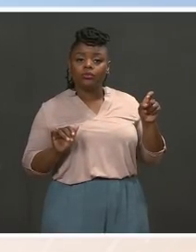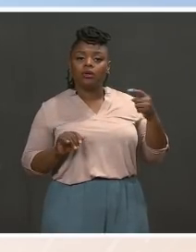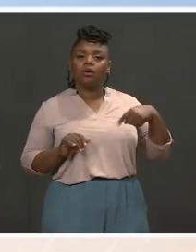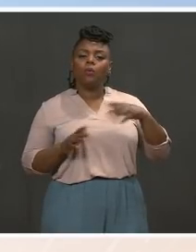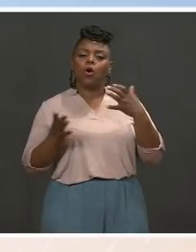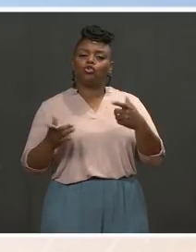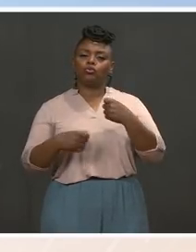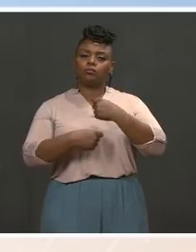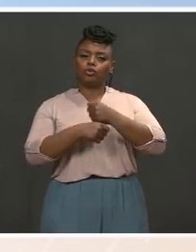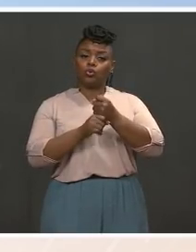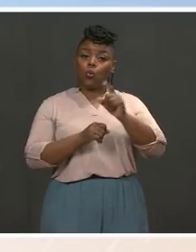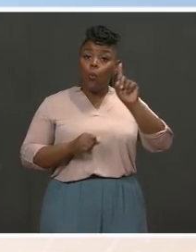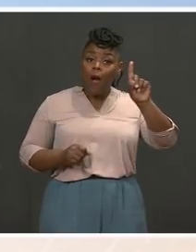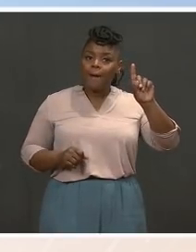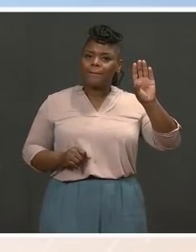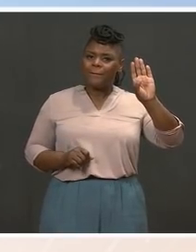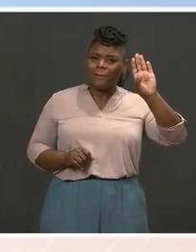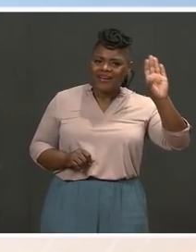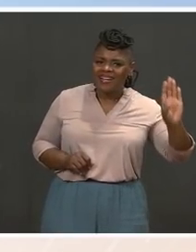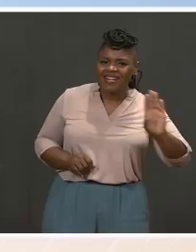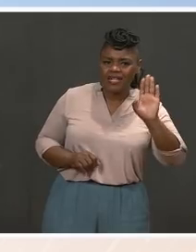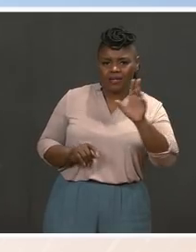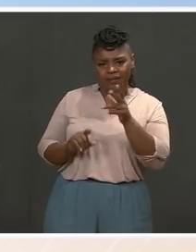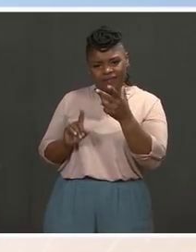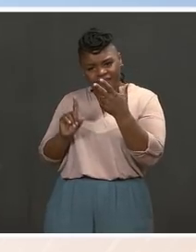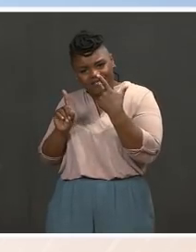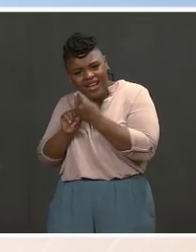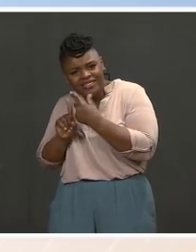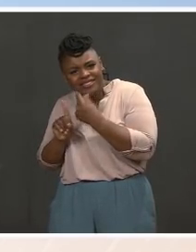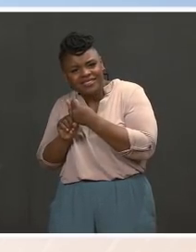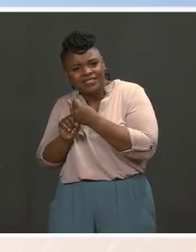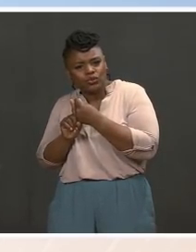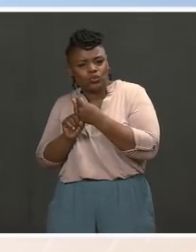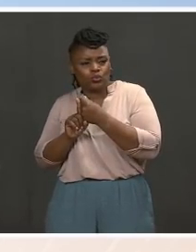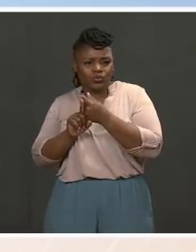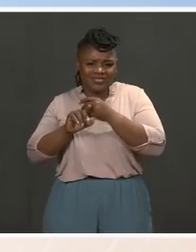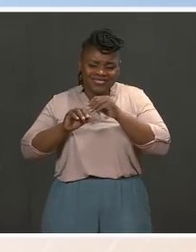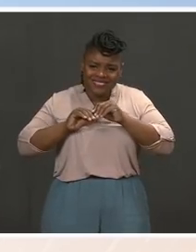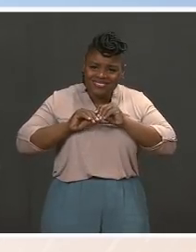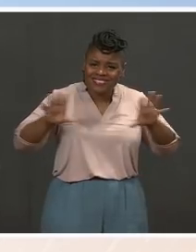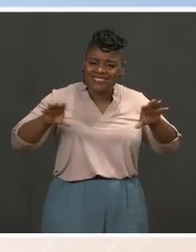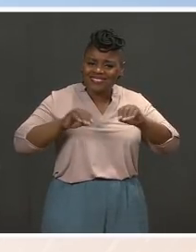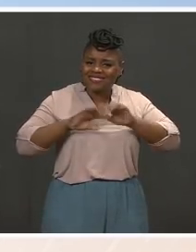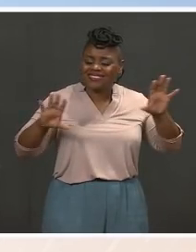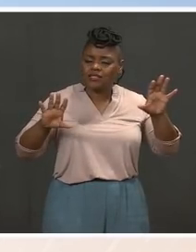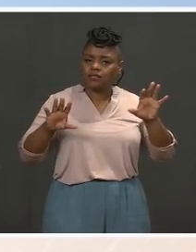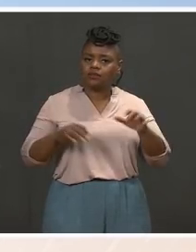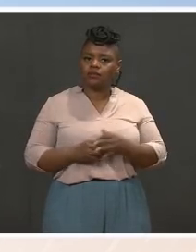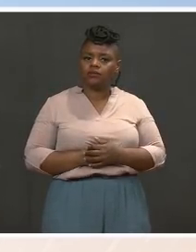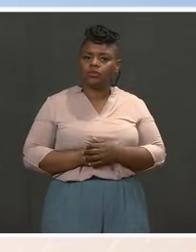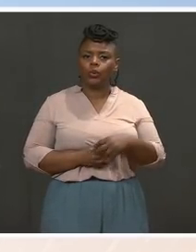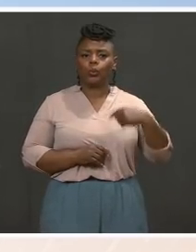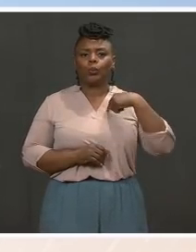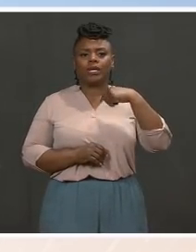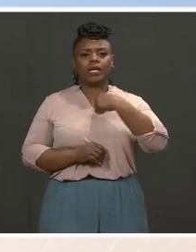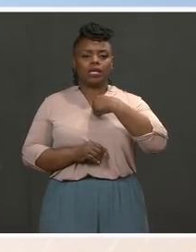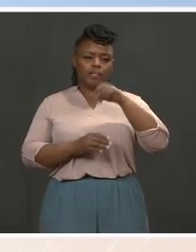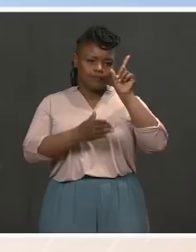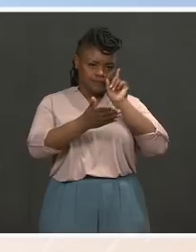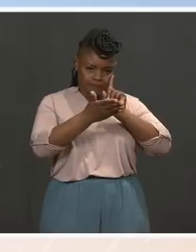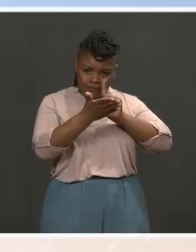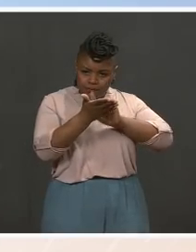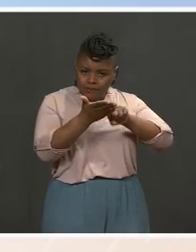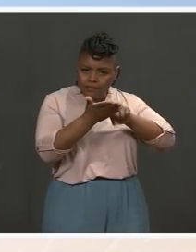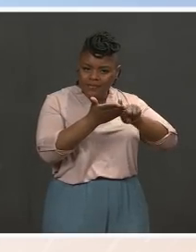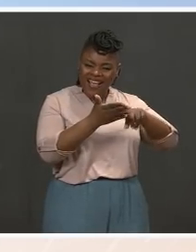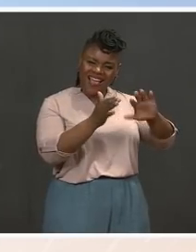doses to surge vaccine production and delivery. As part of rebuilding our alliances, we're exploring every avenue to coordinate with our global partners